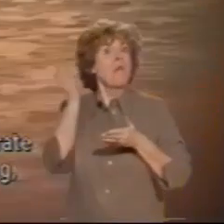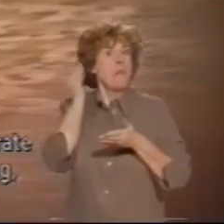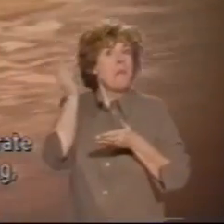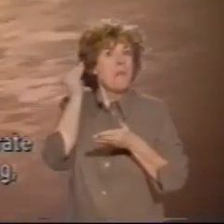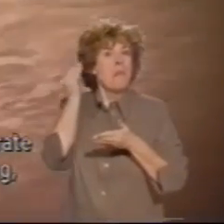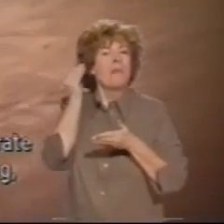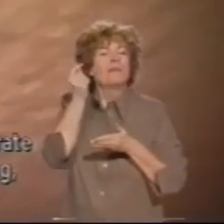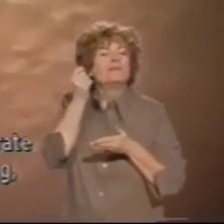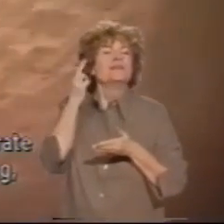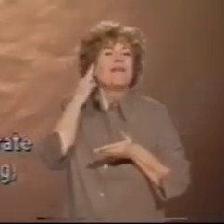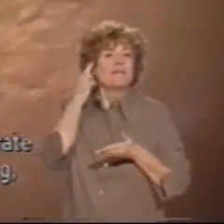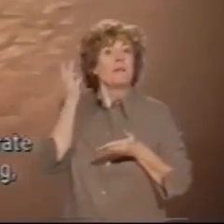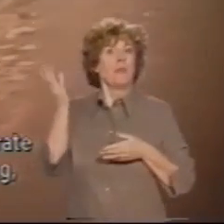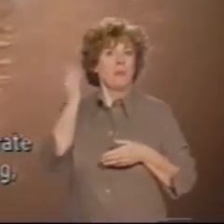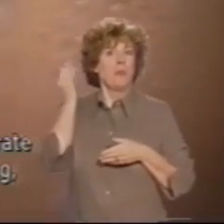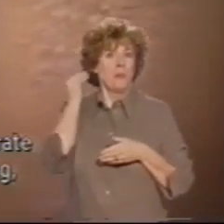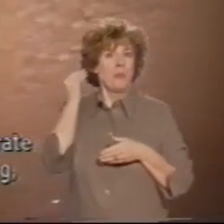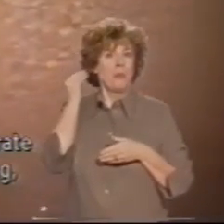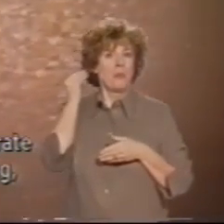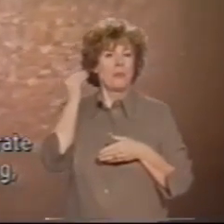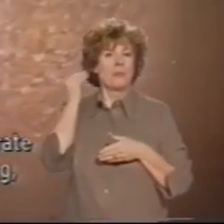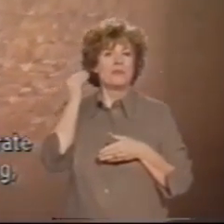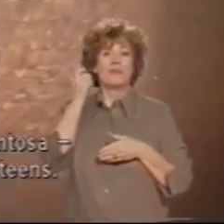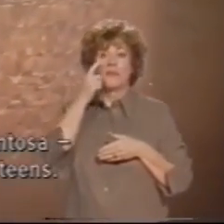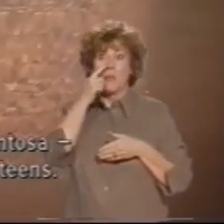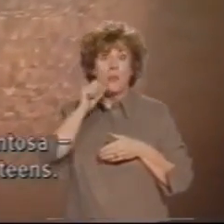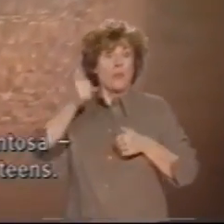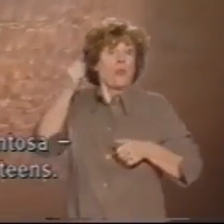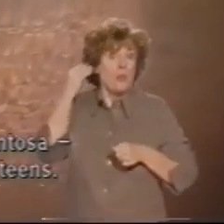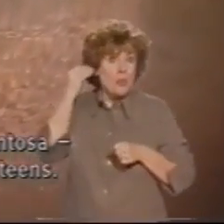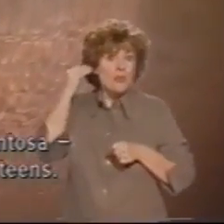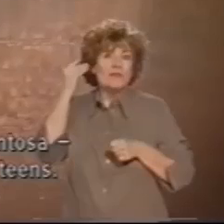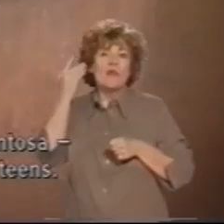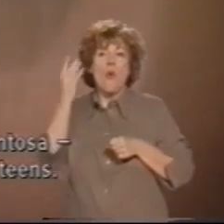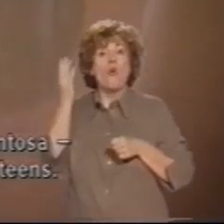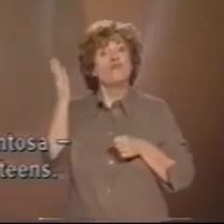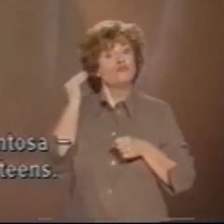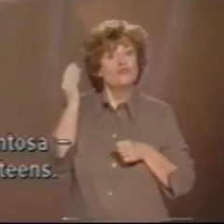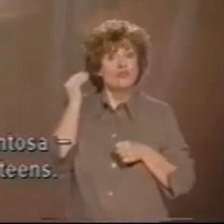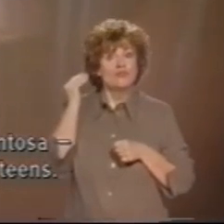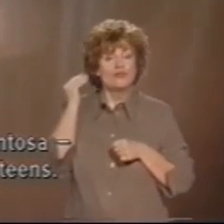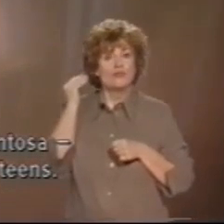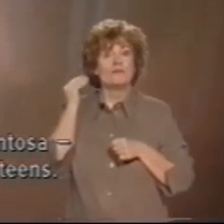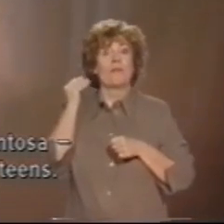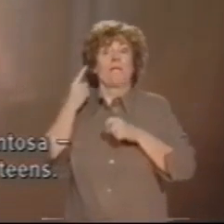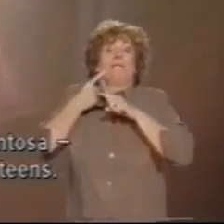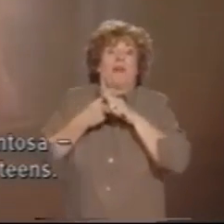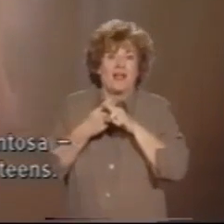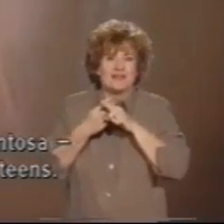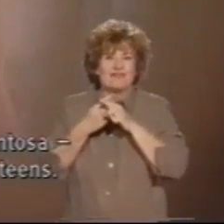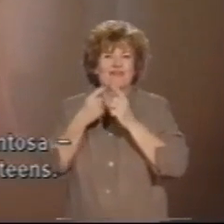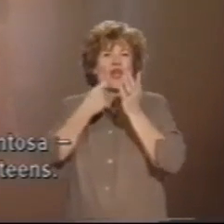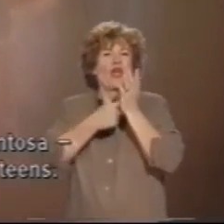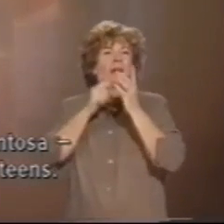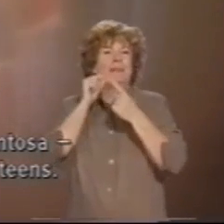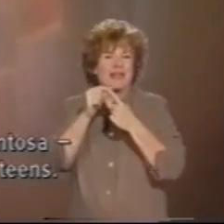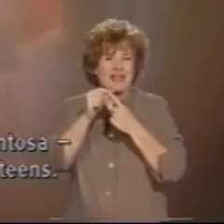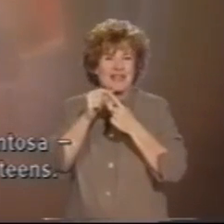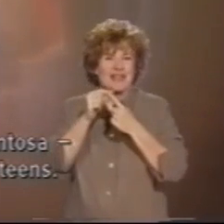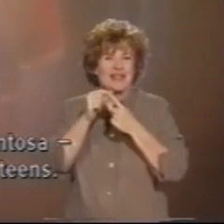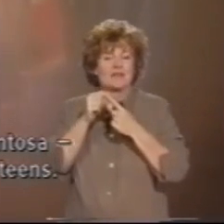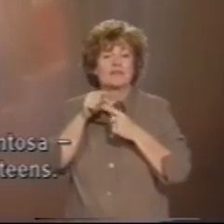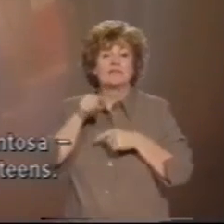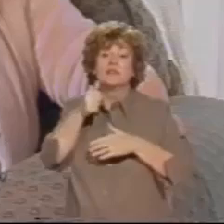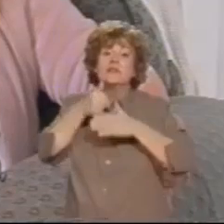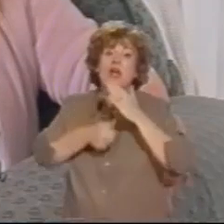be from moderate to severe loss of hearing. And the RP, retinitis pigmentosa, starts probably in the